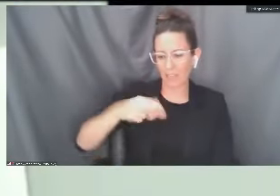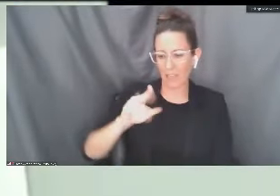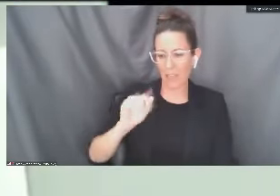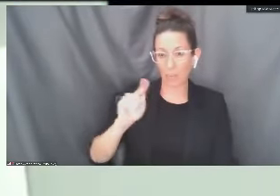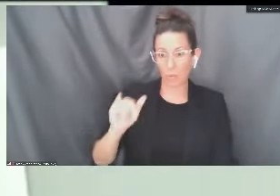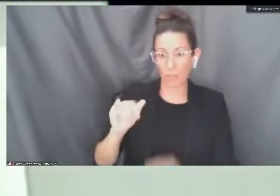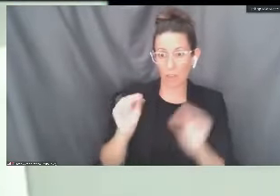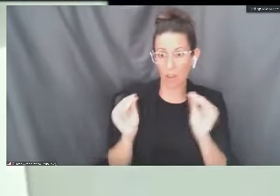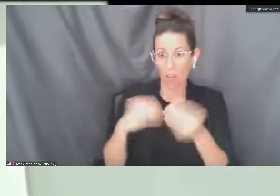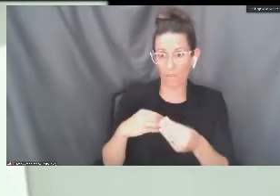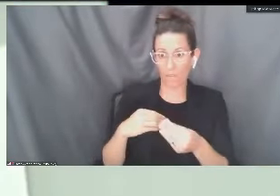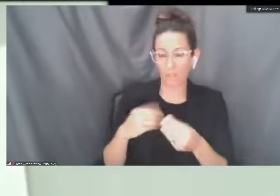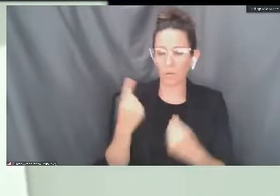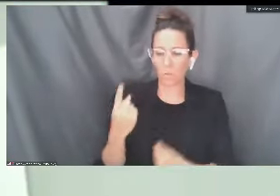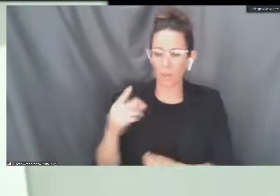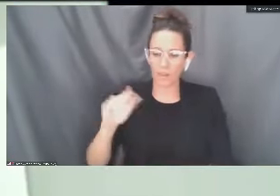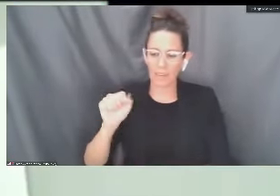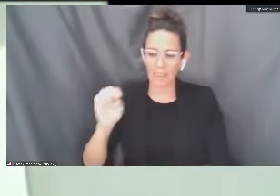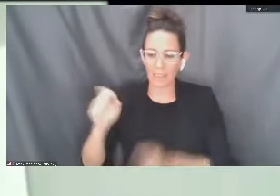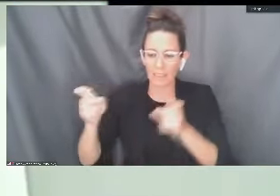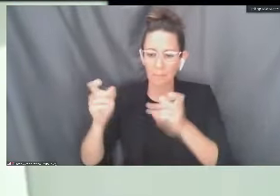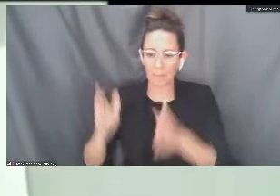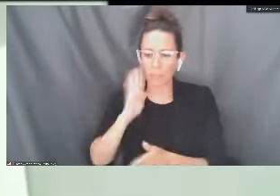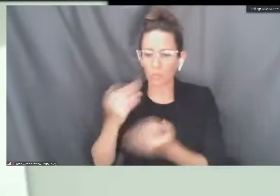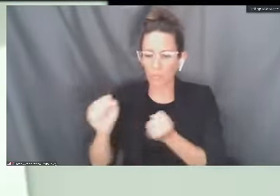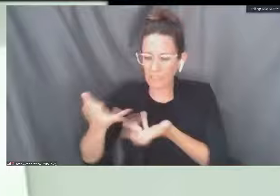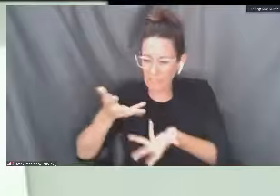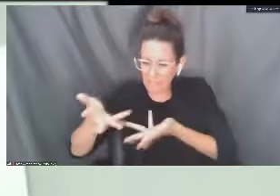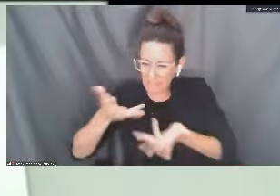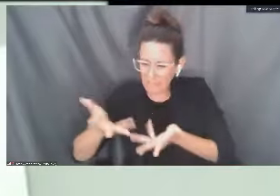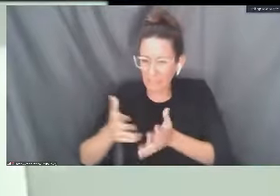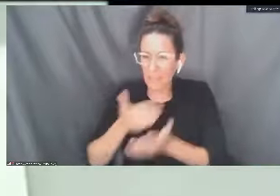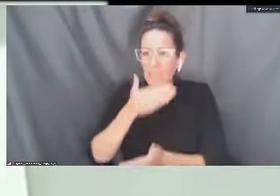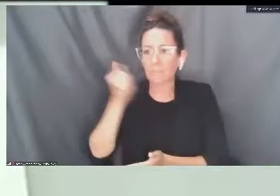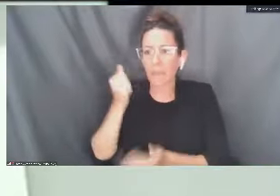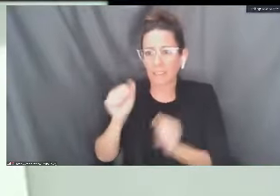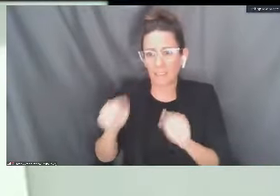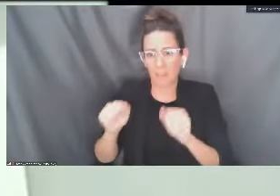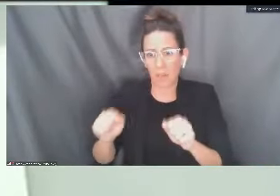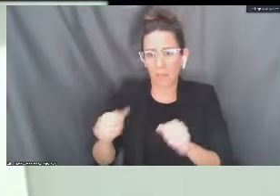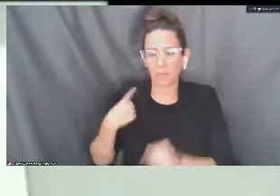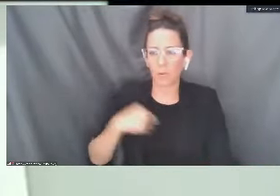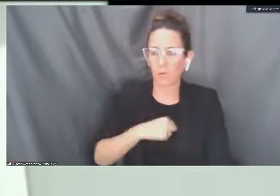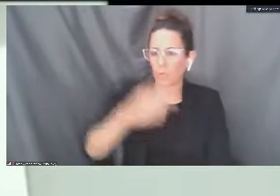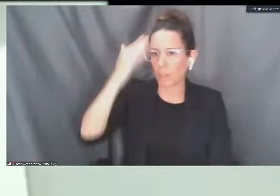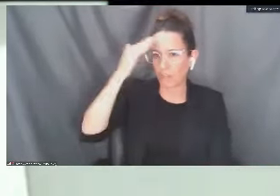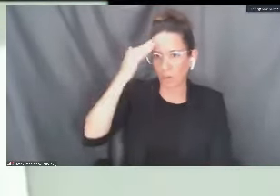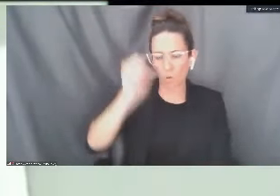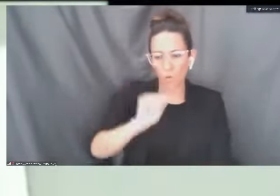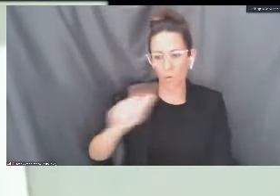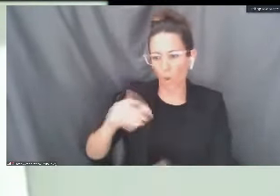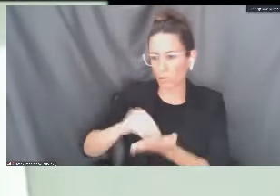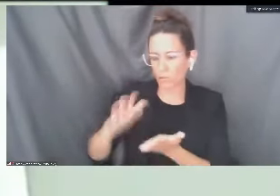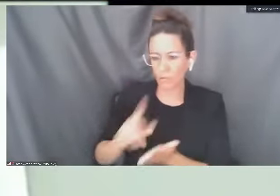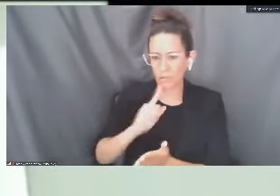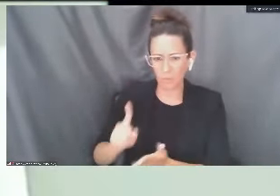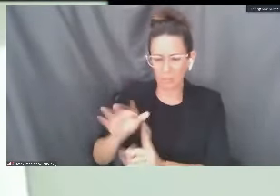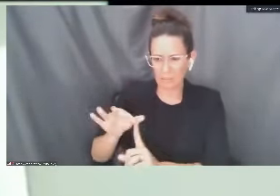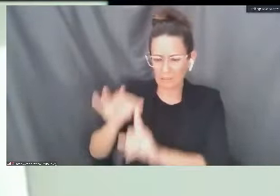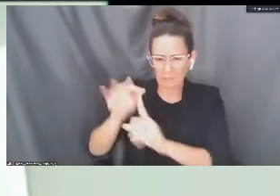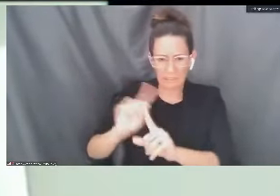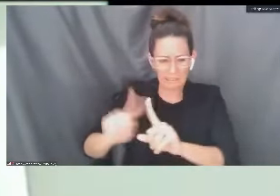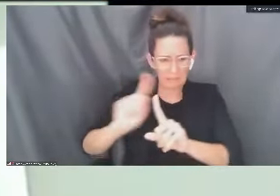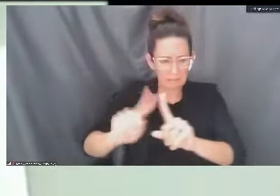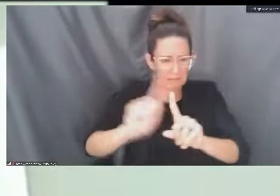managers in the student equity office will try to work with you as best as they can, because we recognize every student's unique and every situation is unique.